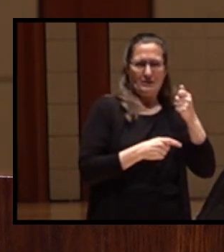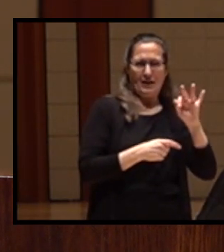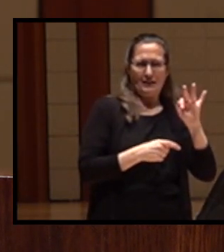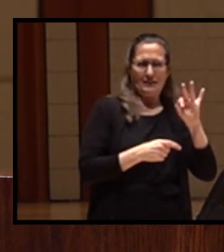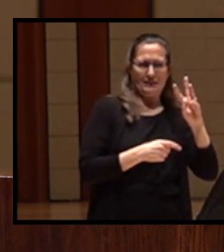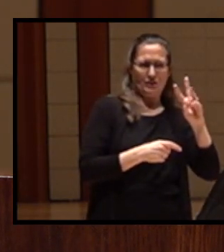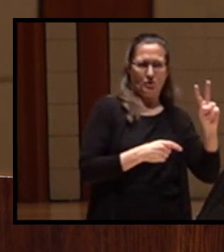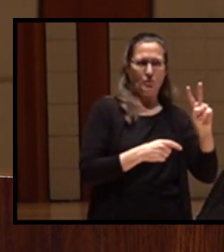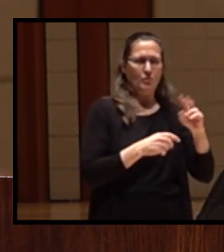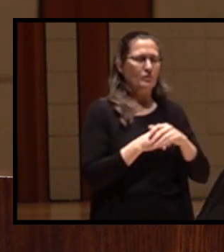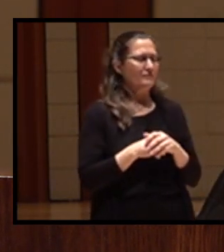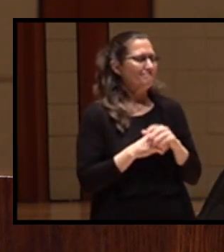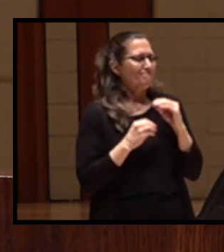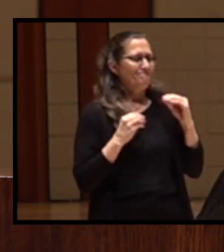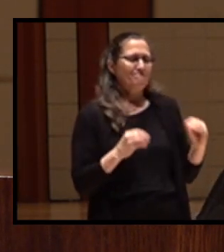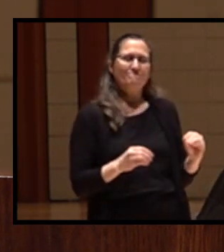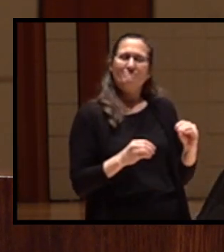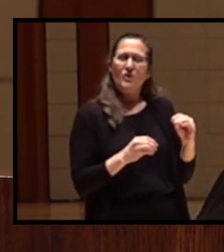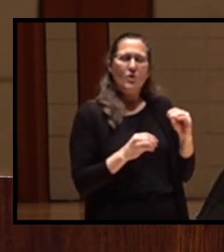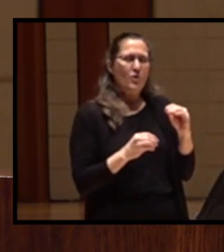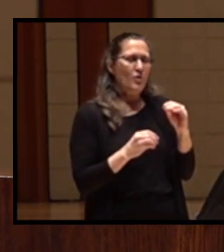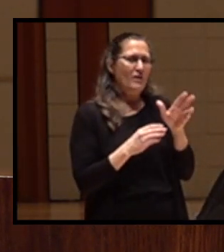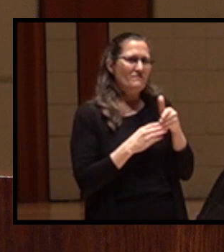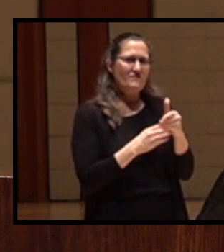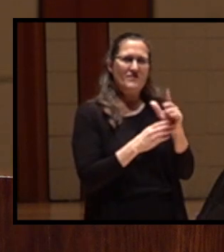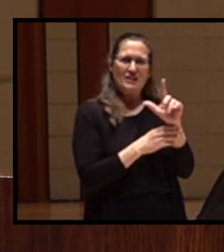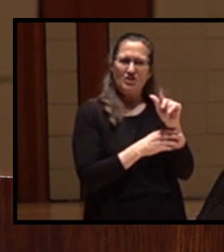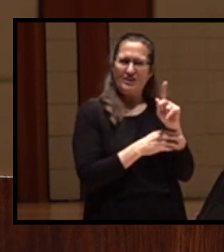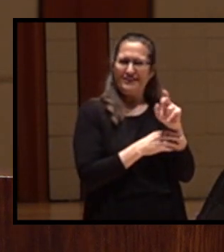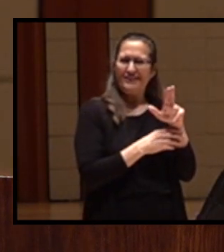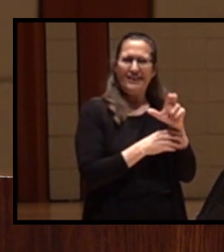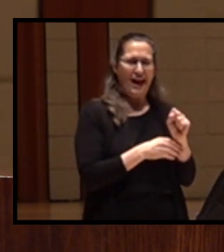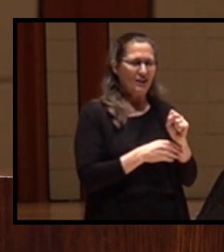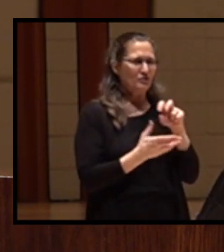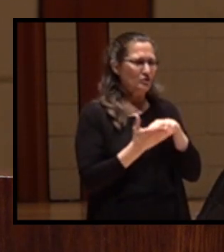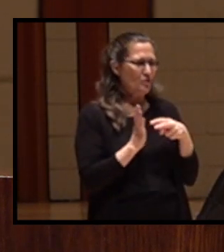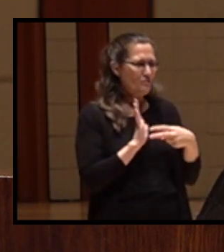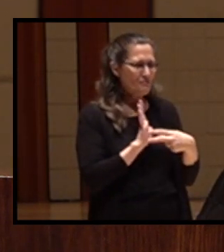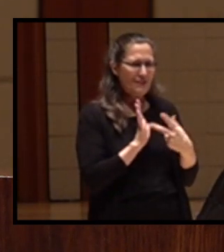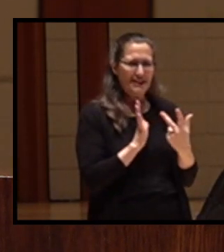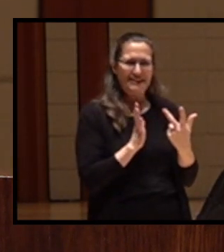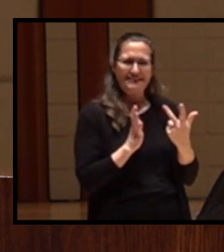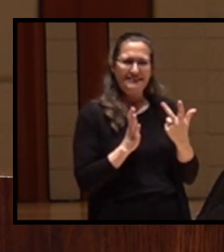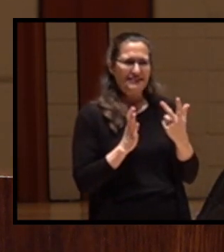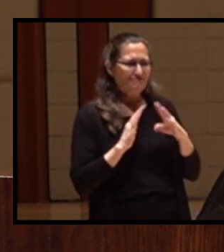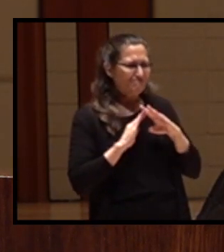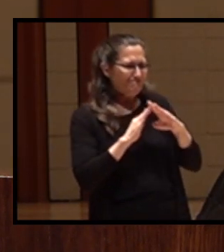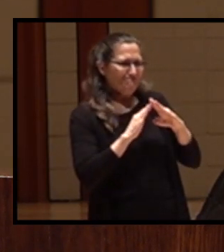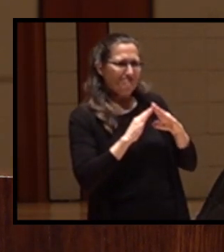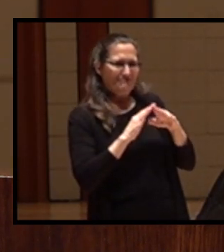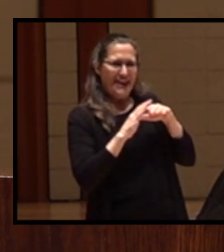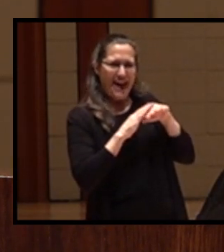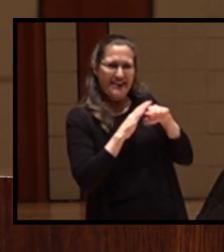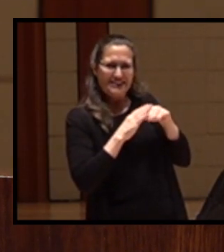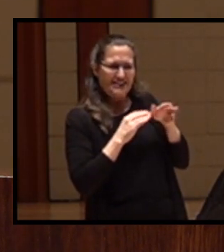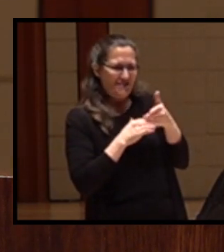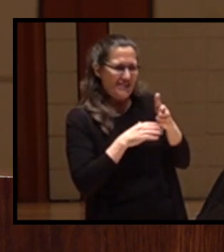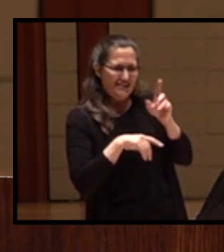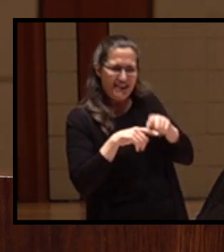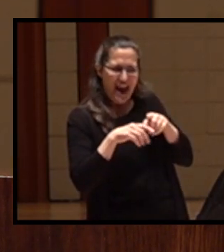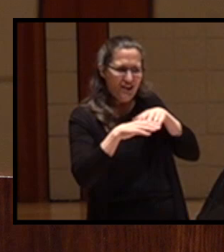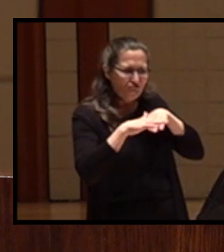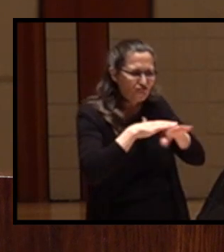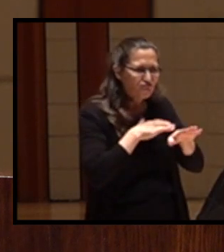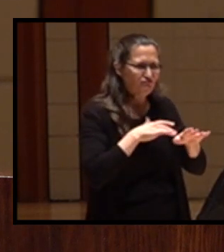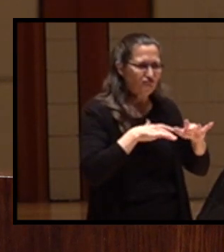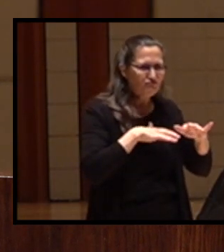without fish ladders, blocking access to approximately half of the basin's traditional salmon